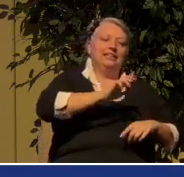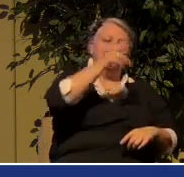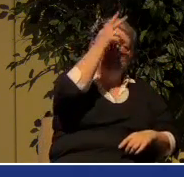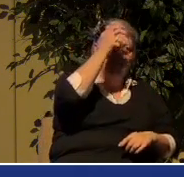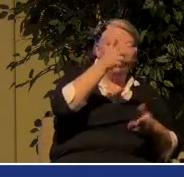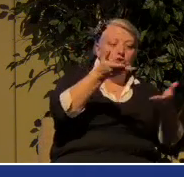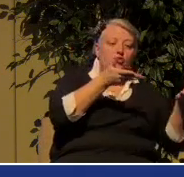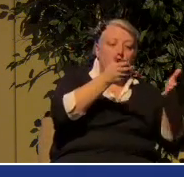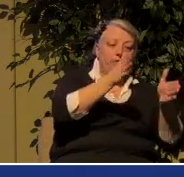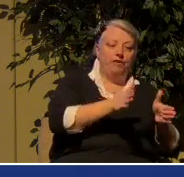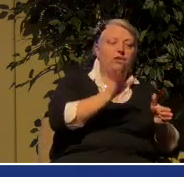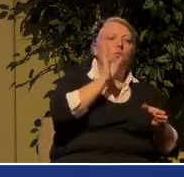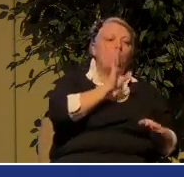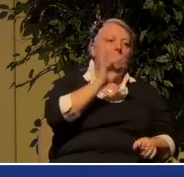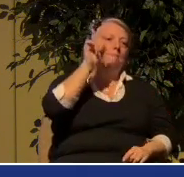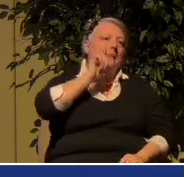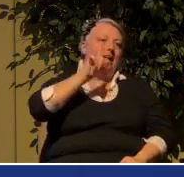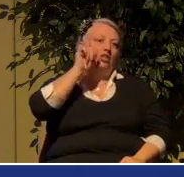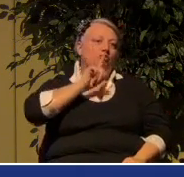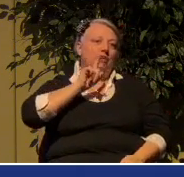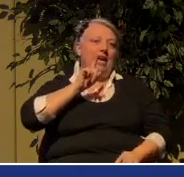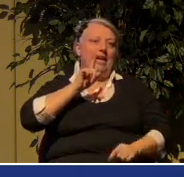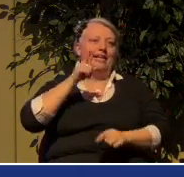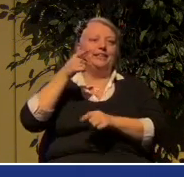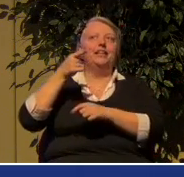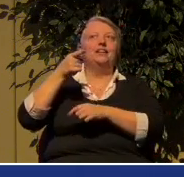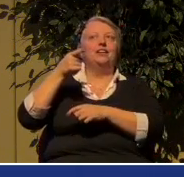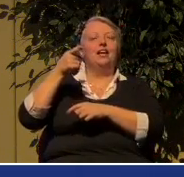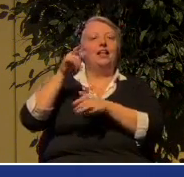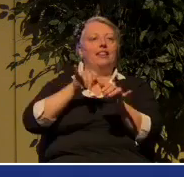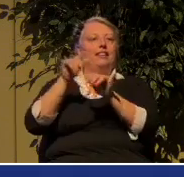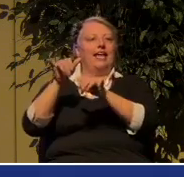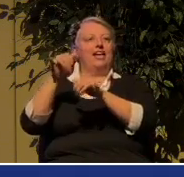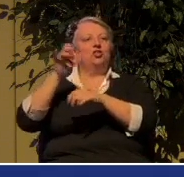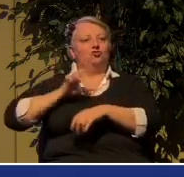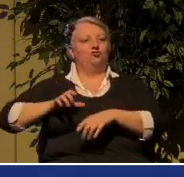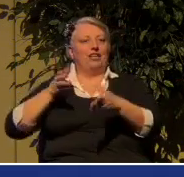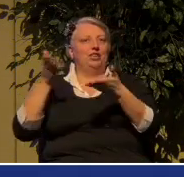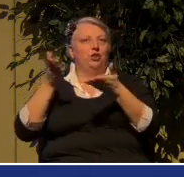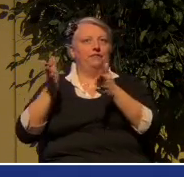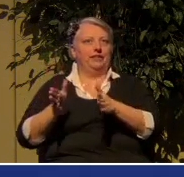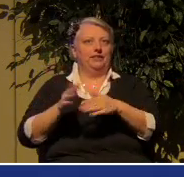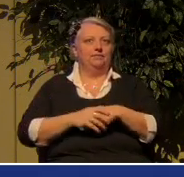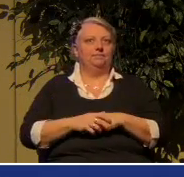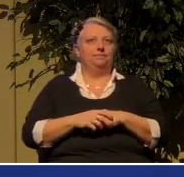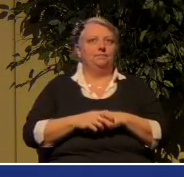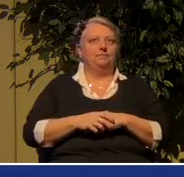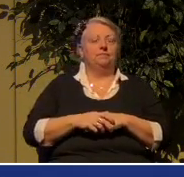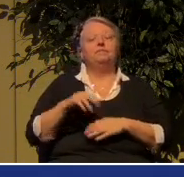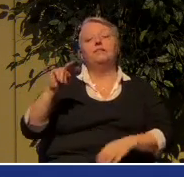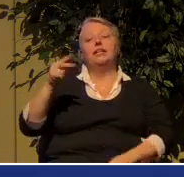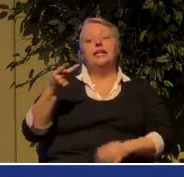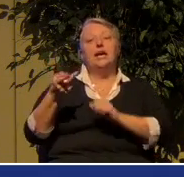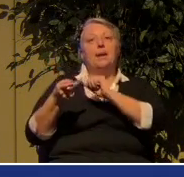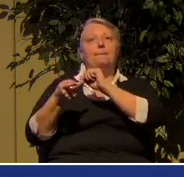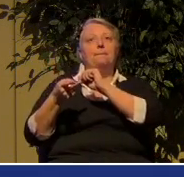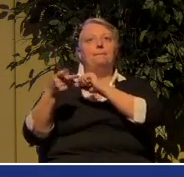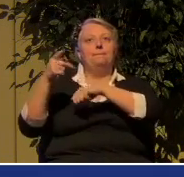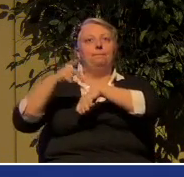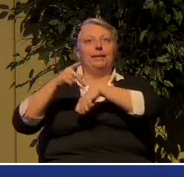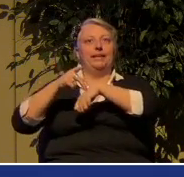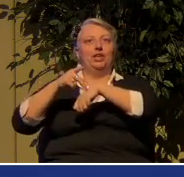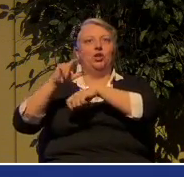And further on, Peter, 2 Peter chapter 3.16. It's a really interesting verse. He's talking about